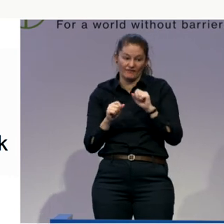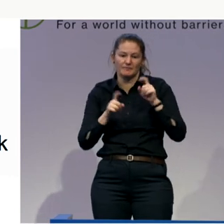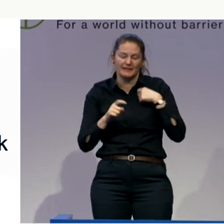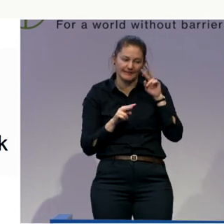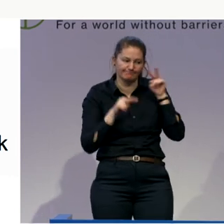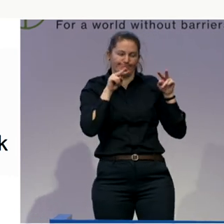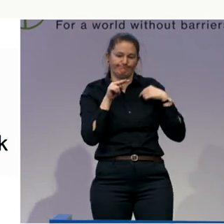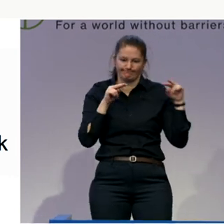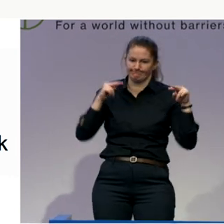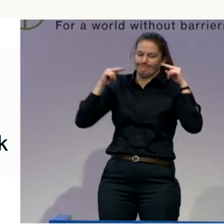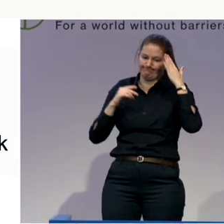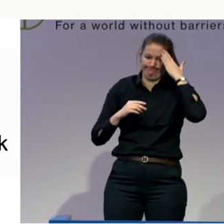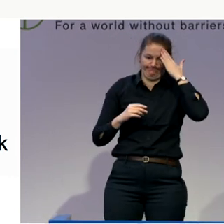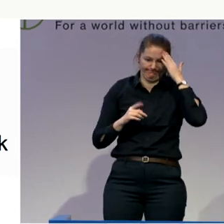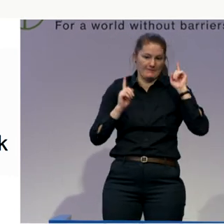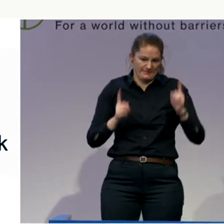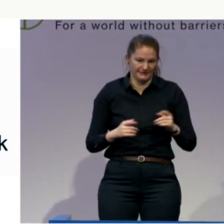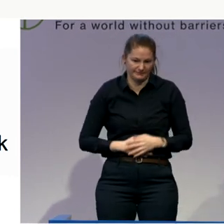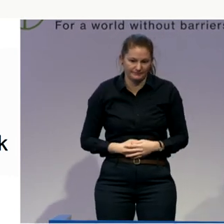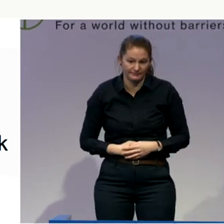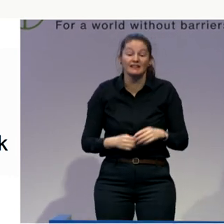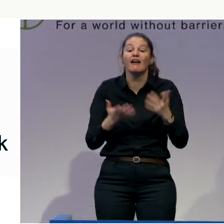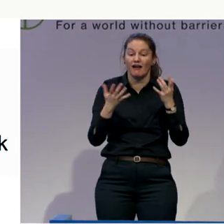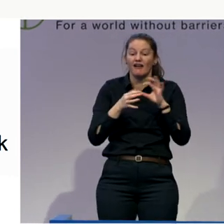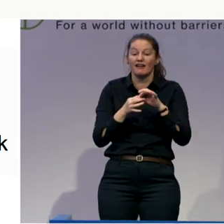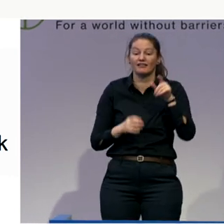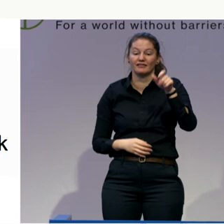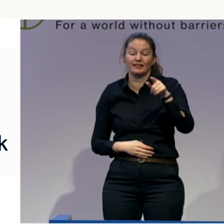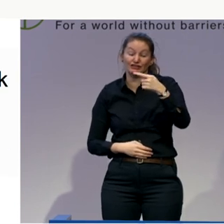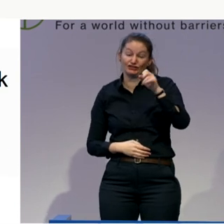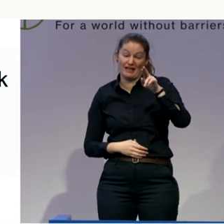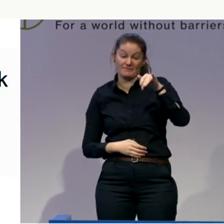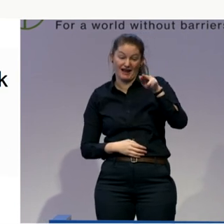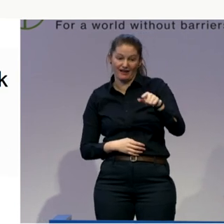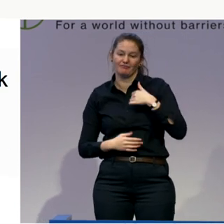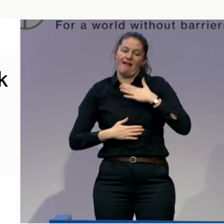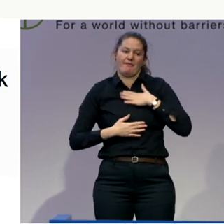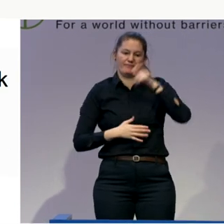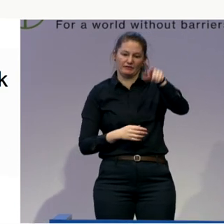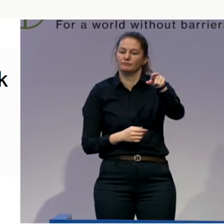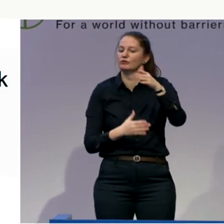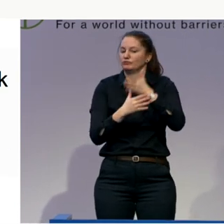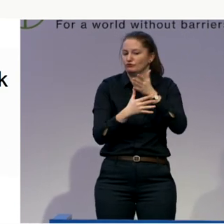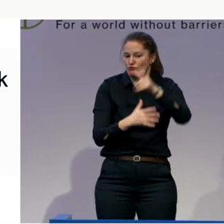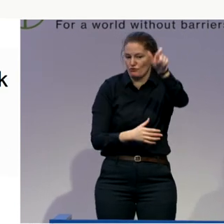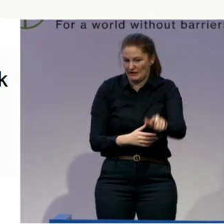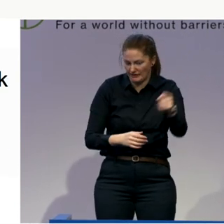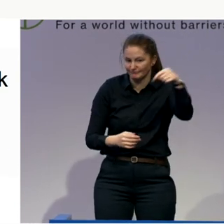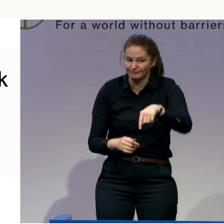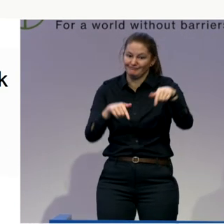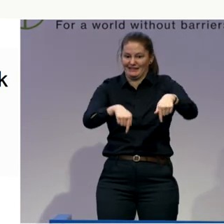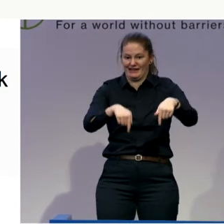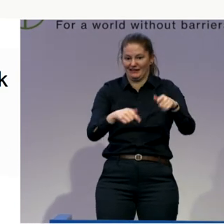here. These are intense feelings. It's a very intimate relation. There is a risk of exploitation.